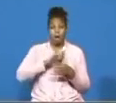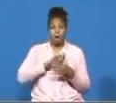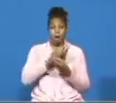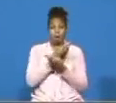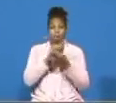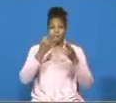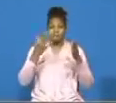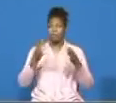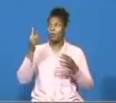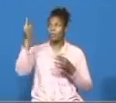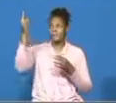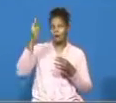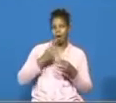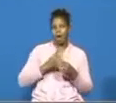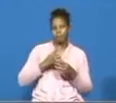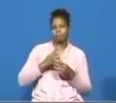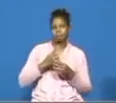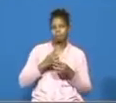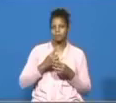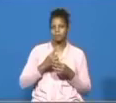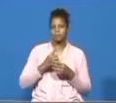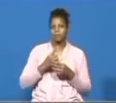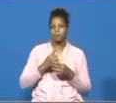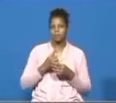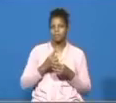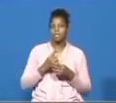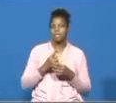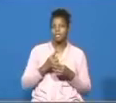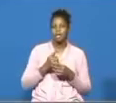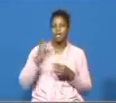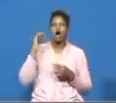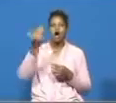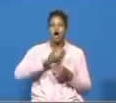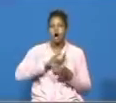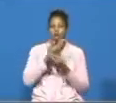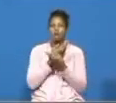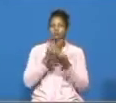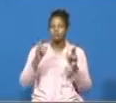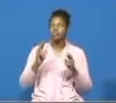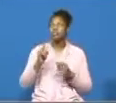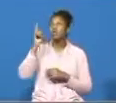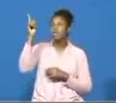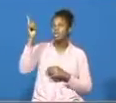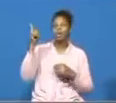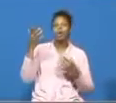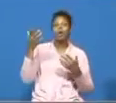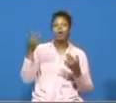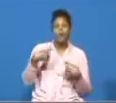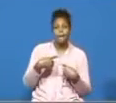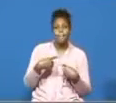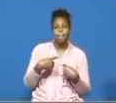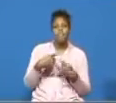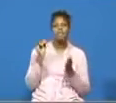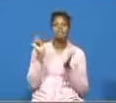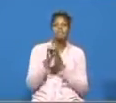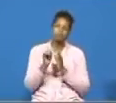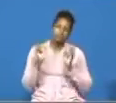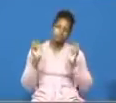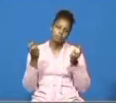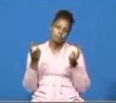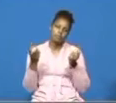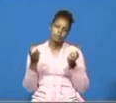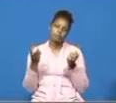to our rescue are you hearing me somebody he comes to our rescue and that is our